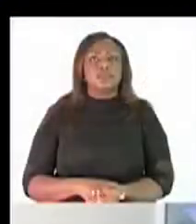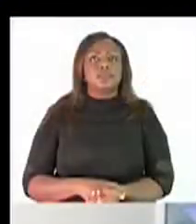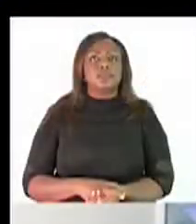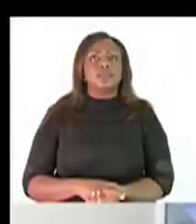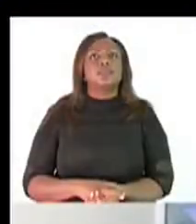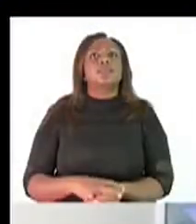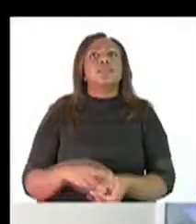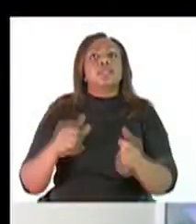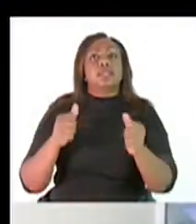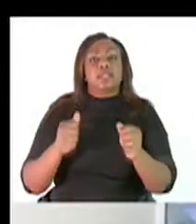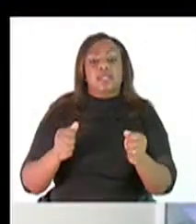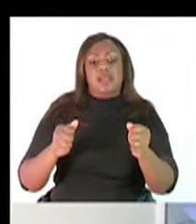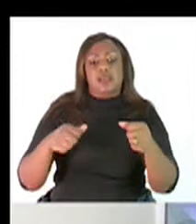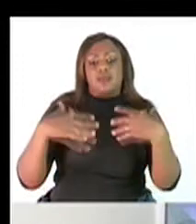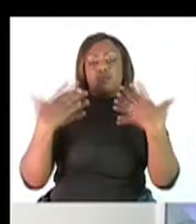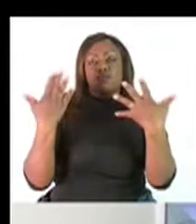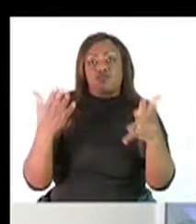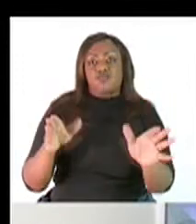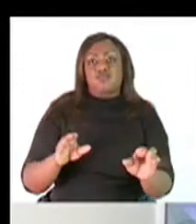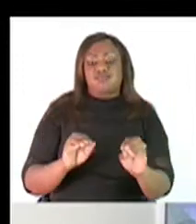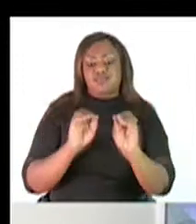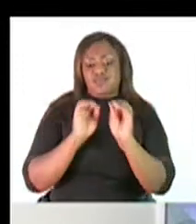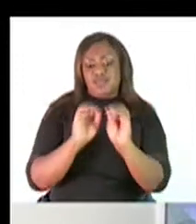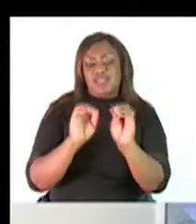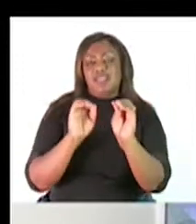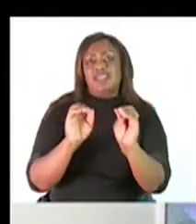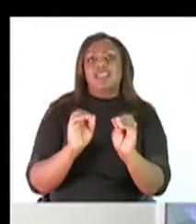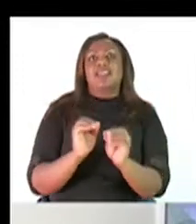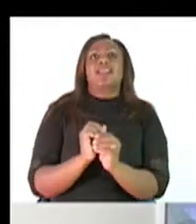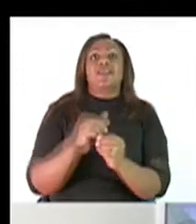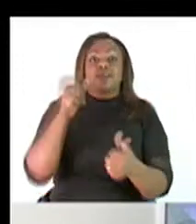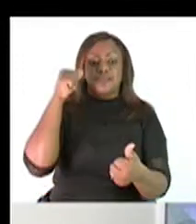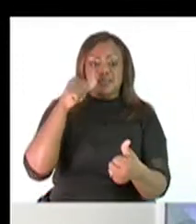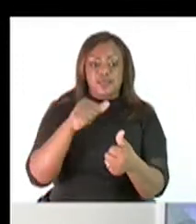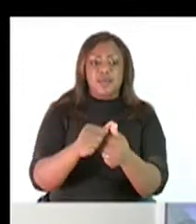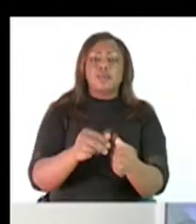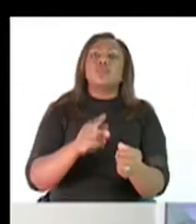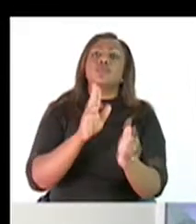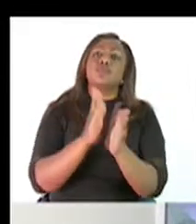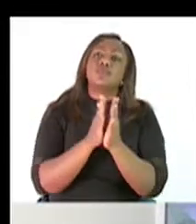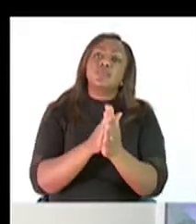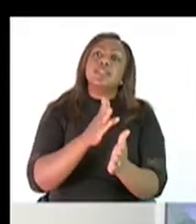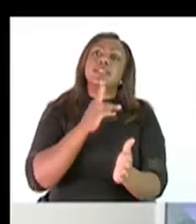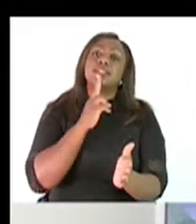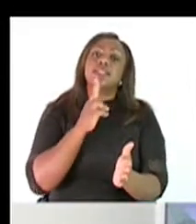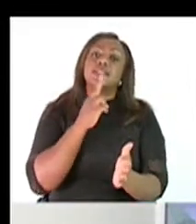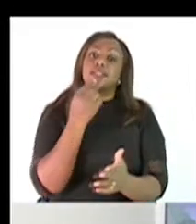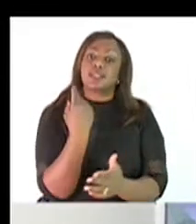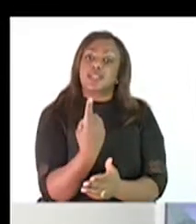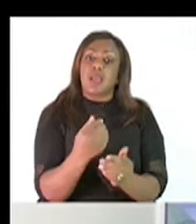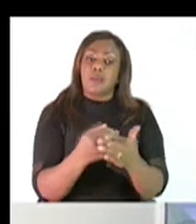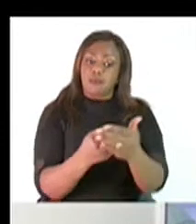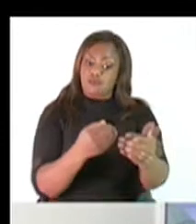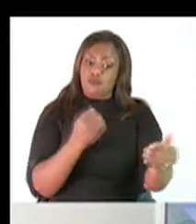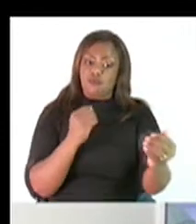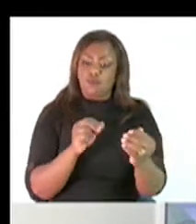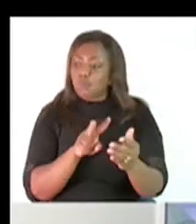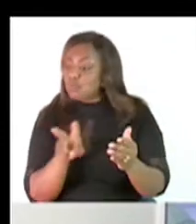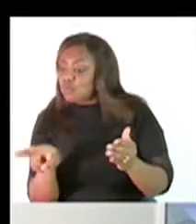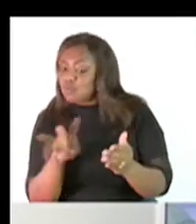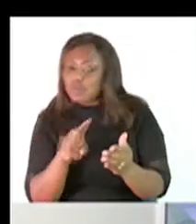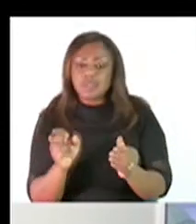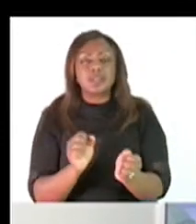This is the end of our lesson. The memorandum is at the back of the booklet. Don't forget to sanitize your hands. Let's